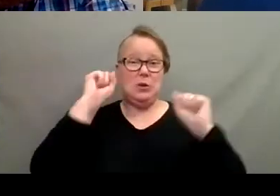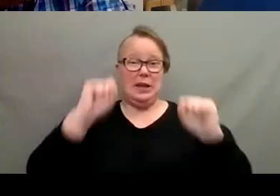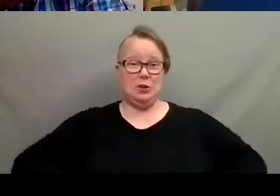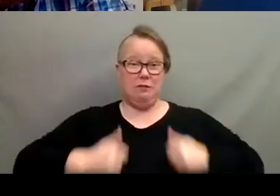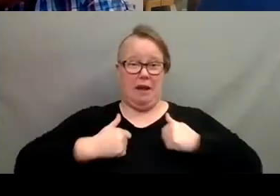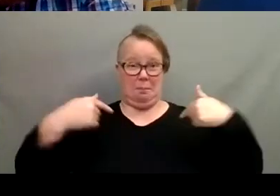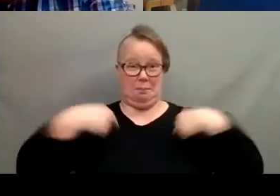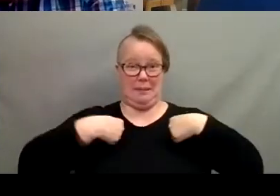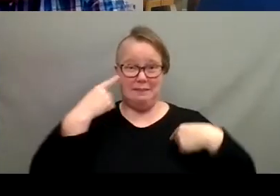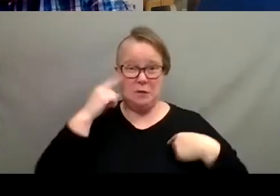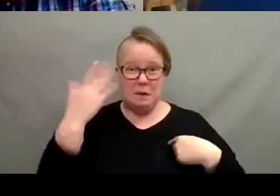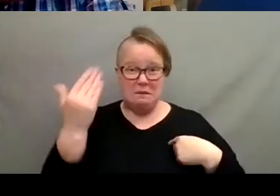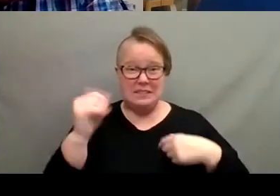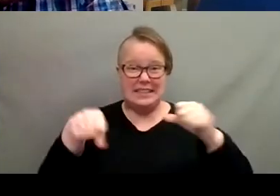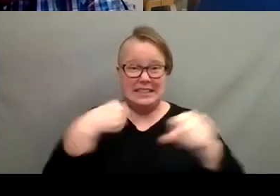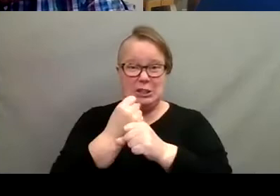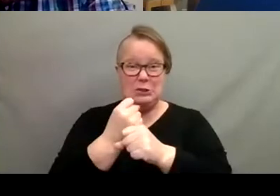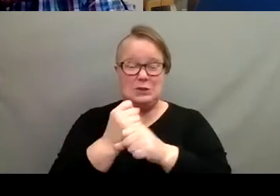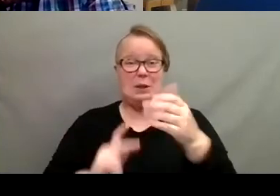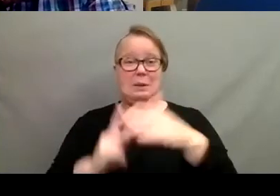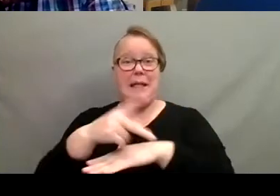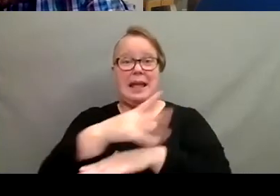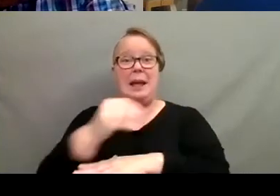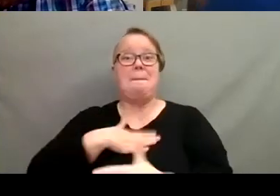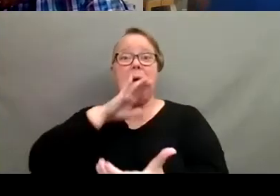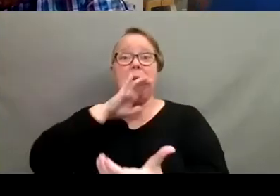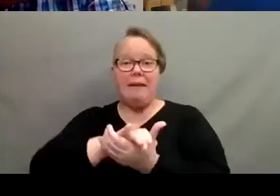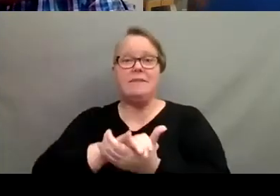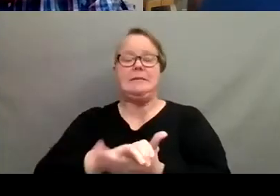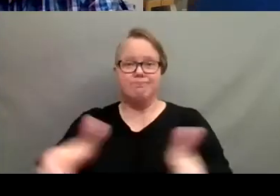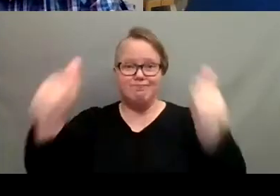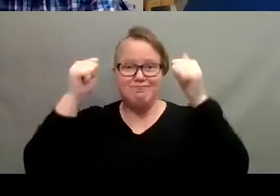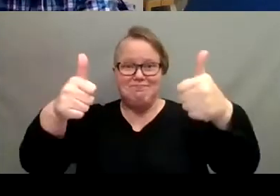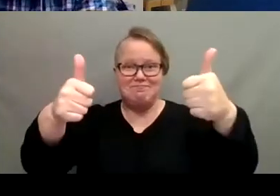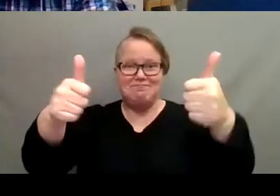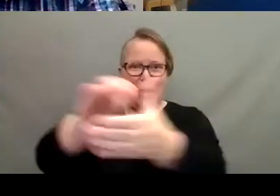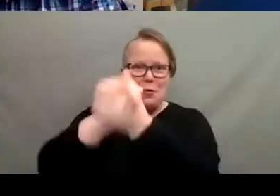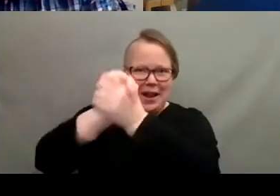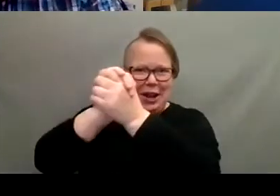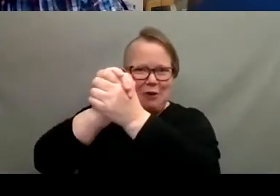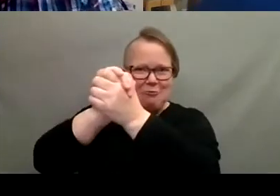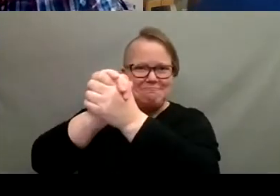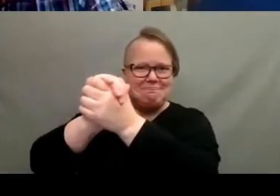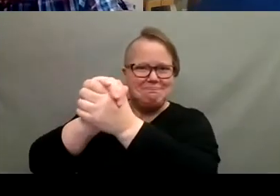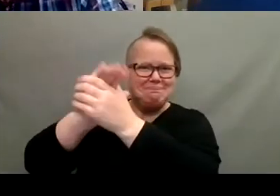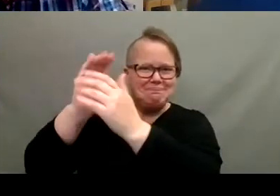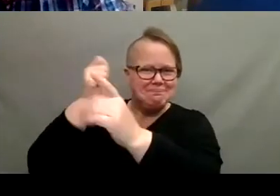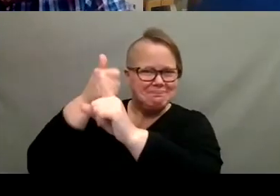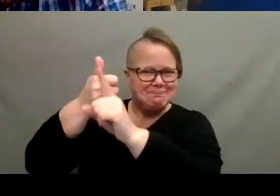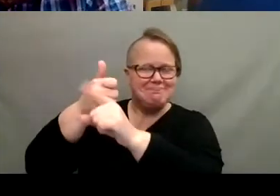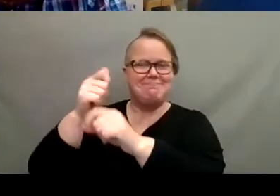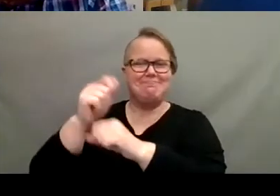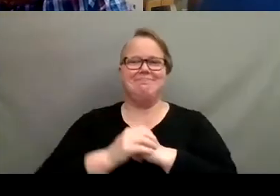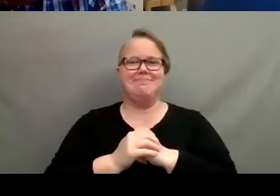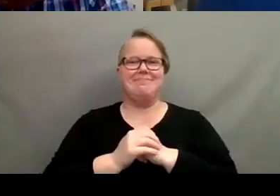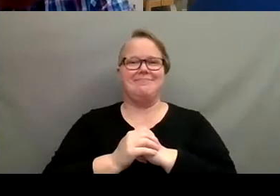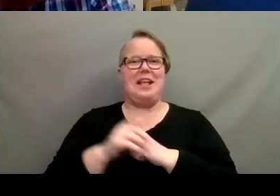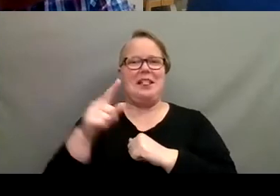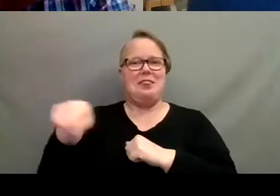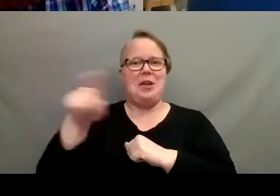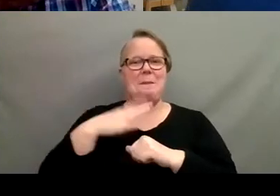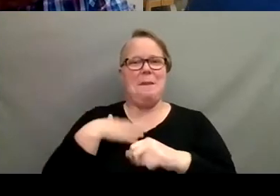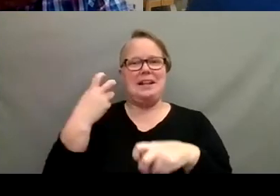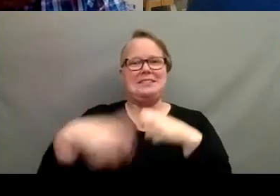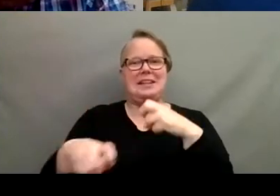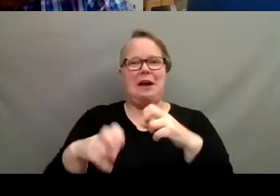15 years, those plants and my wife, way to go, way to go. Good job. They're, they're in my, they're in my tough plant category. There you